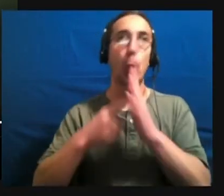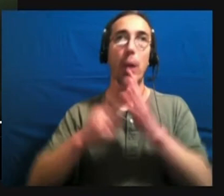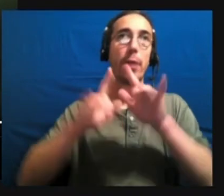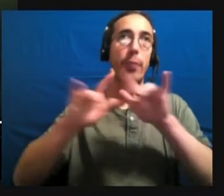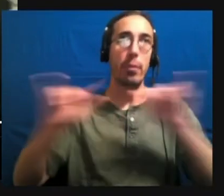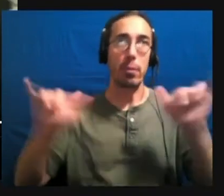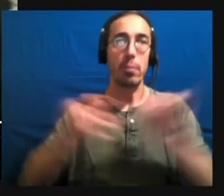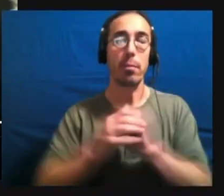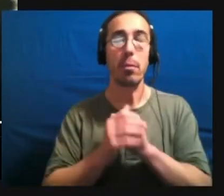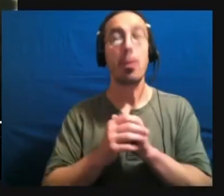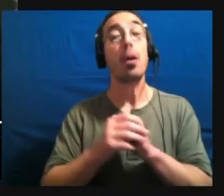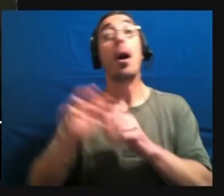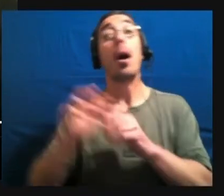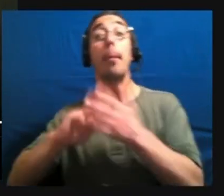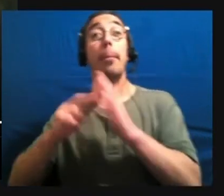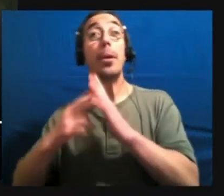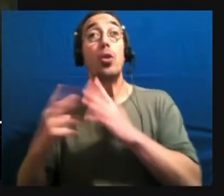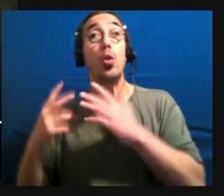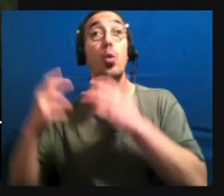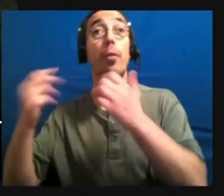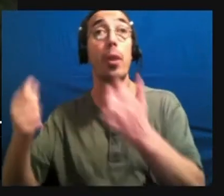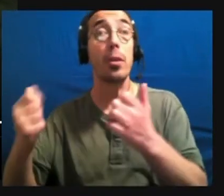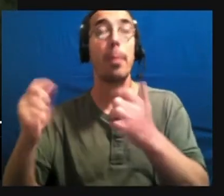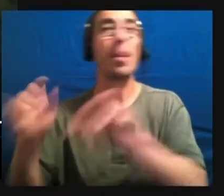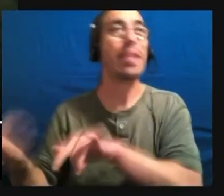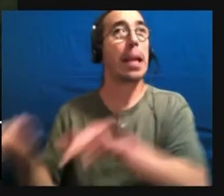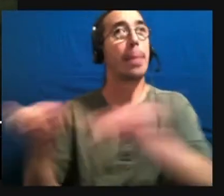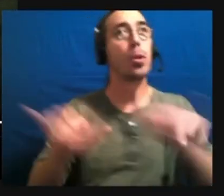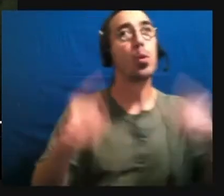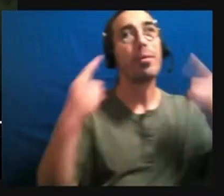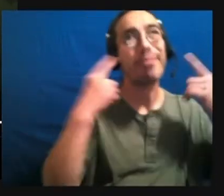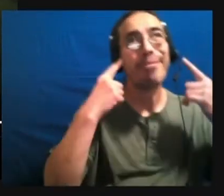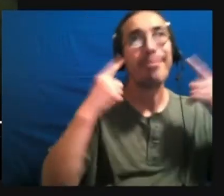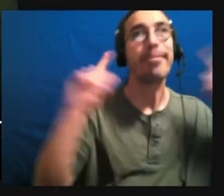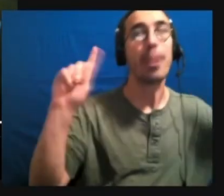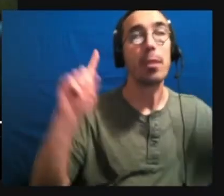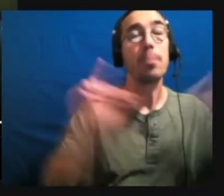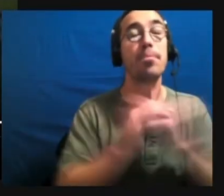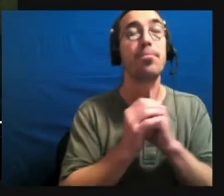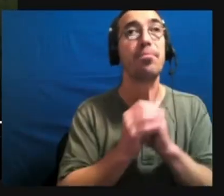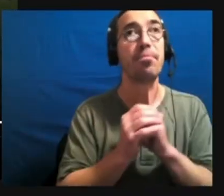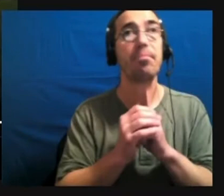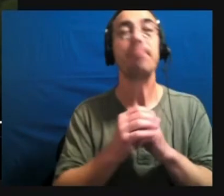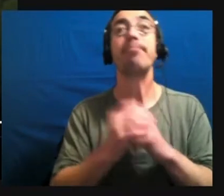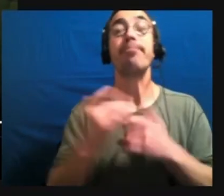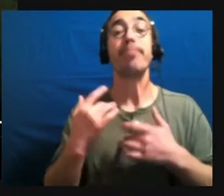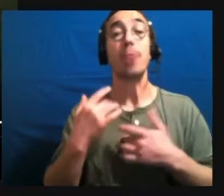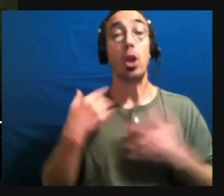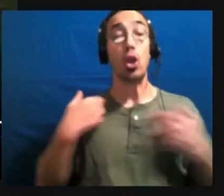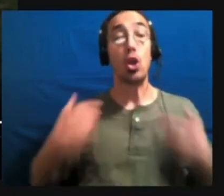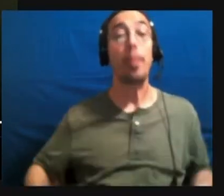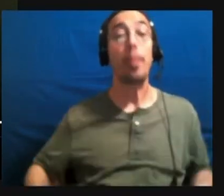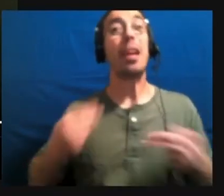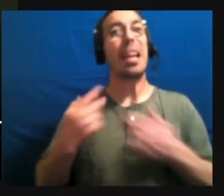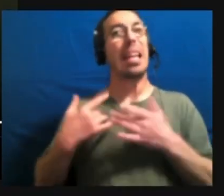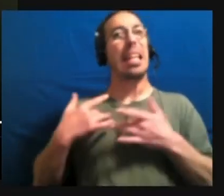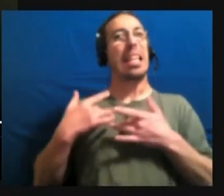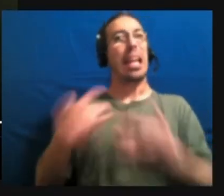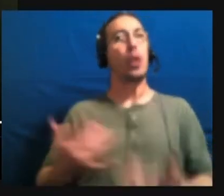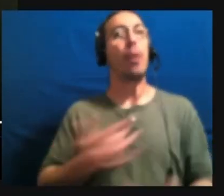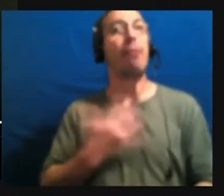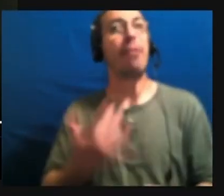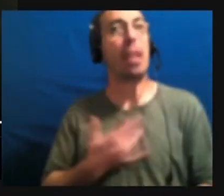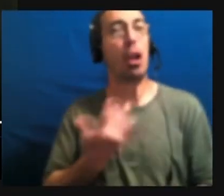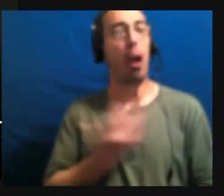but to flourish. Across history, there has been a tendency for human beings to fear our differences, to